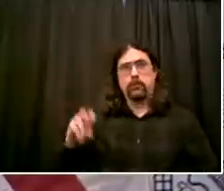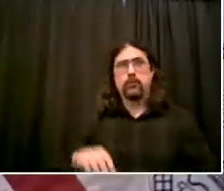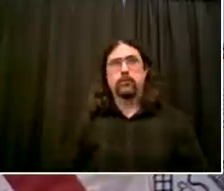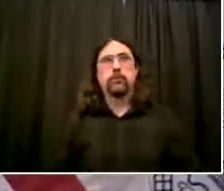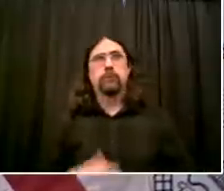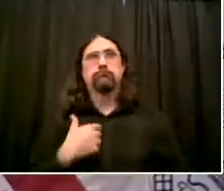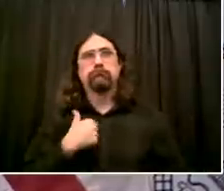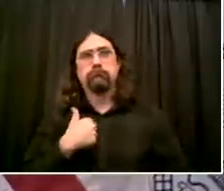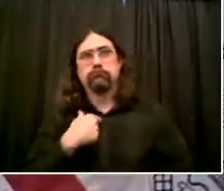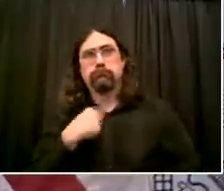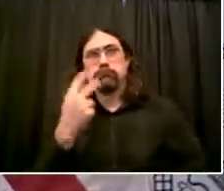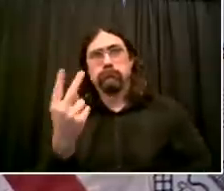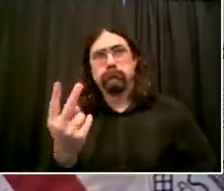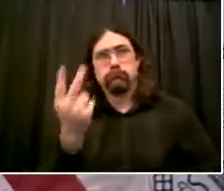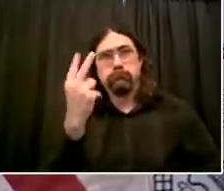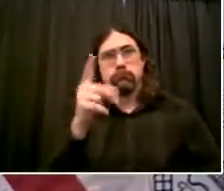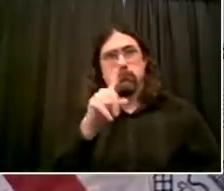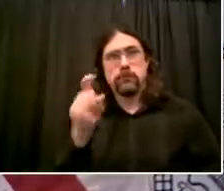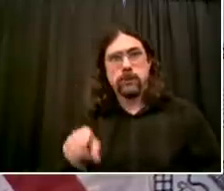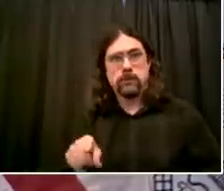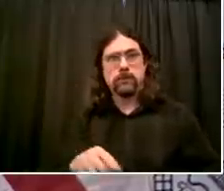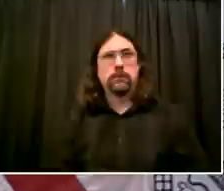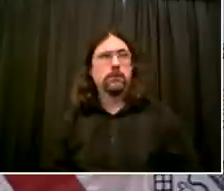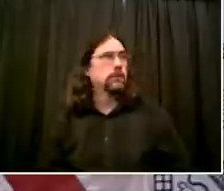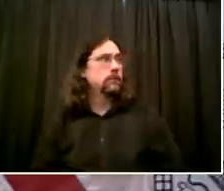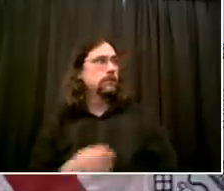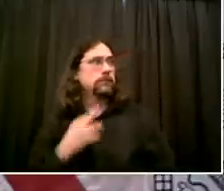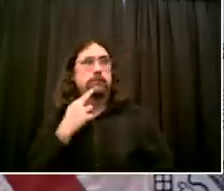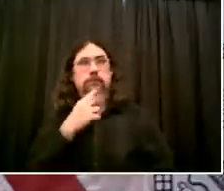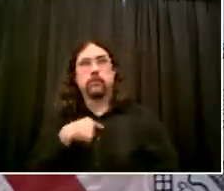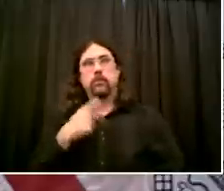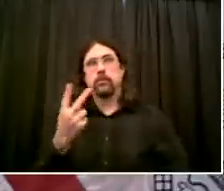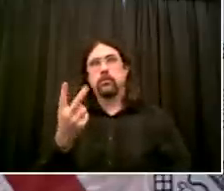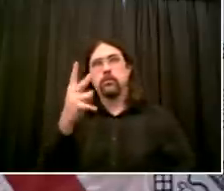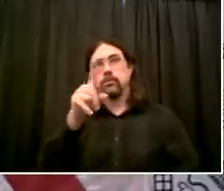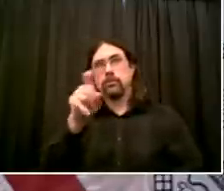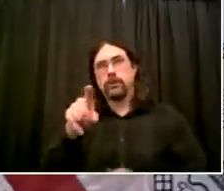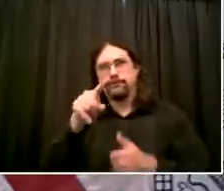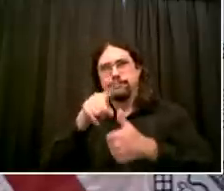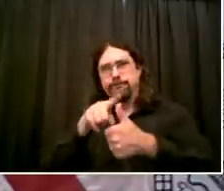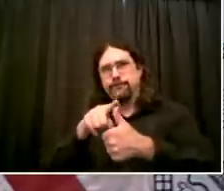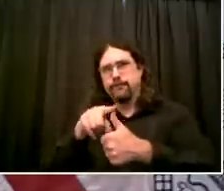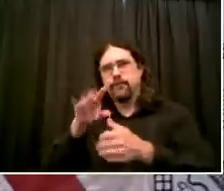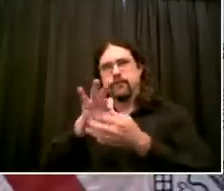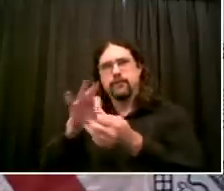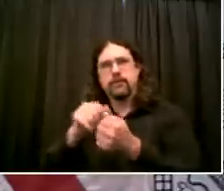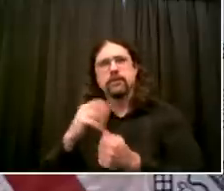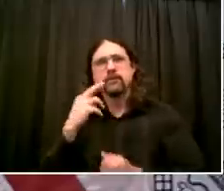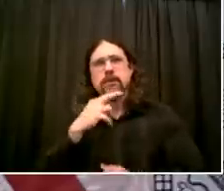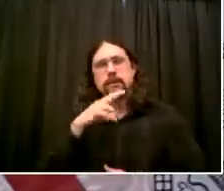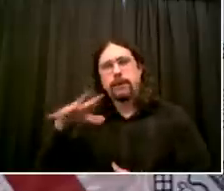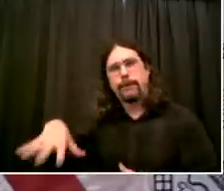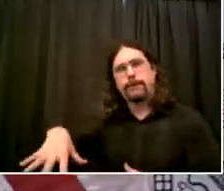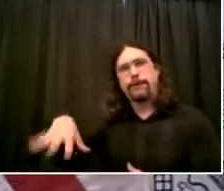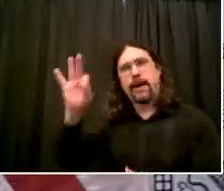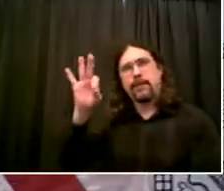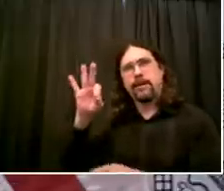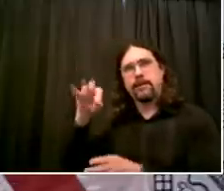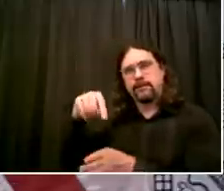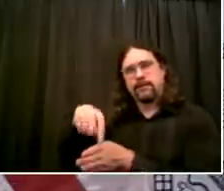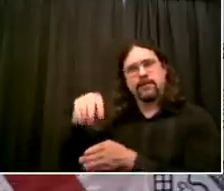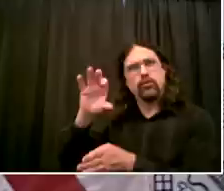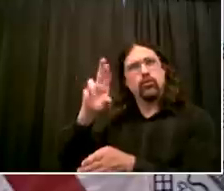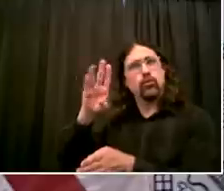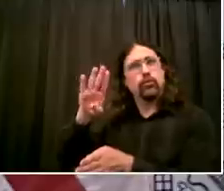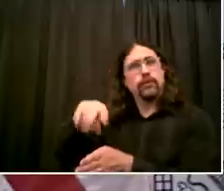the curb spacing. My question has to do with this, and maybe Commissioner Trottenberg will weigh in as well. How does a restaurant